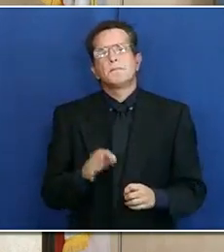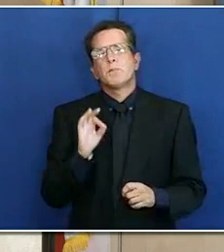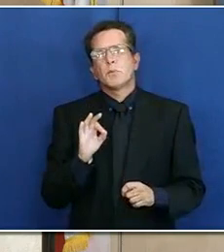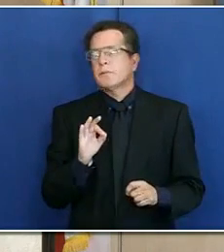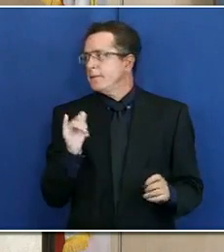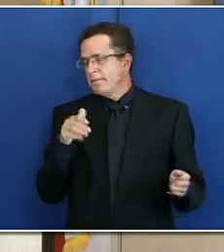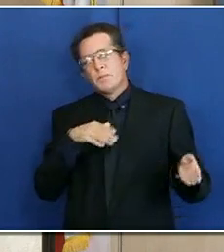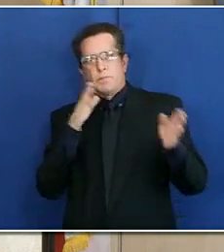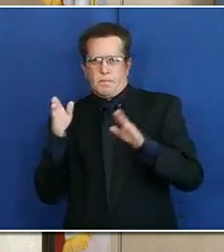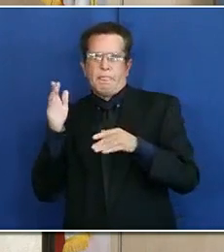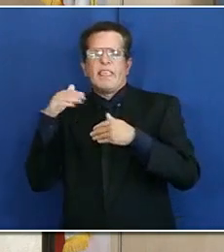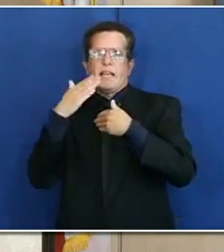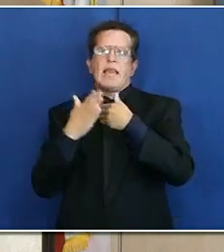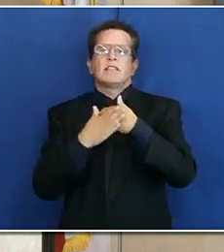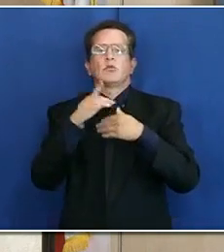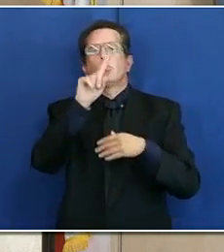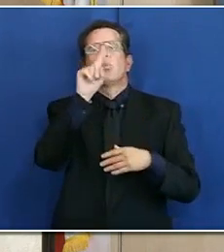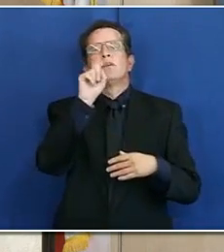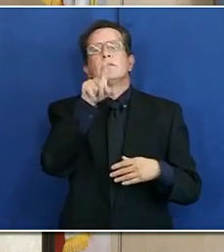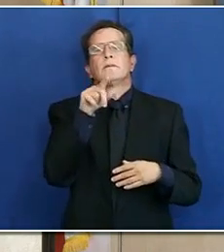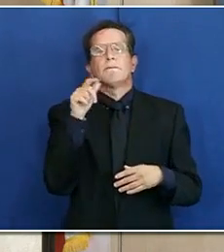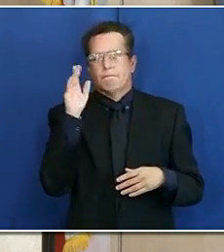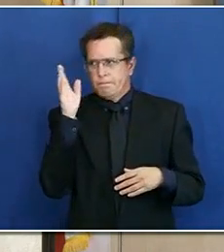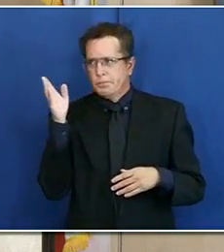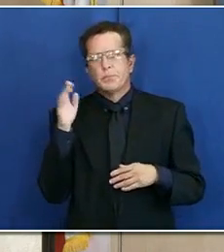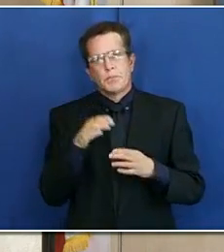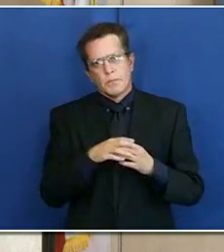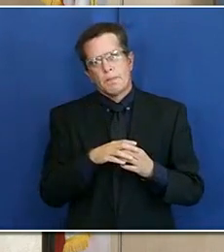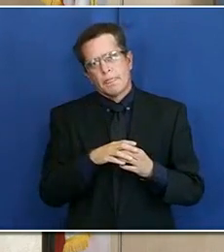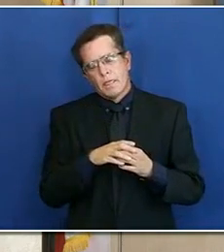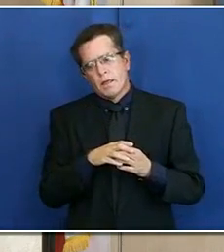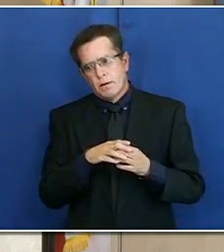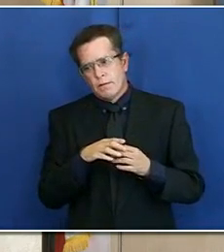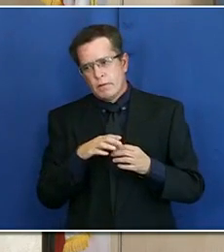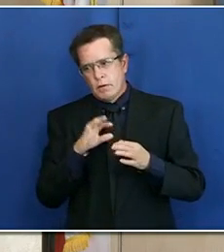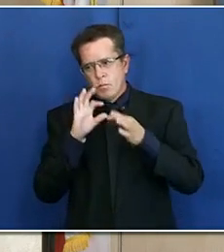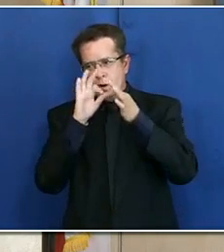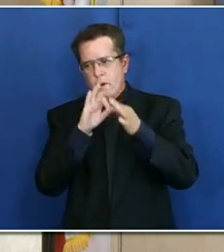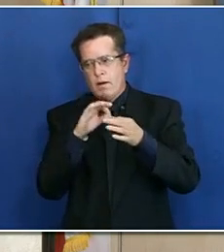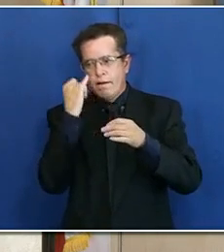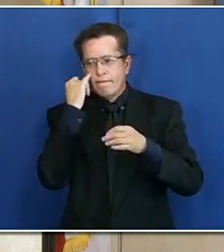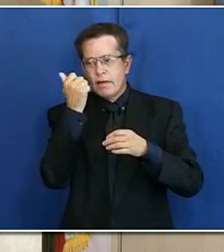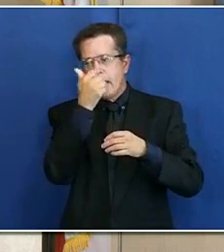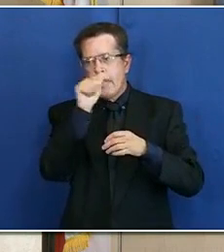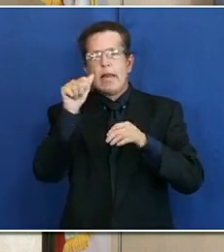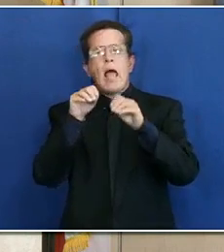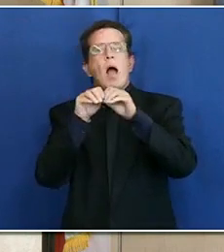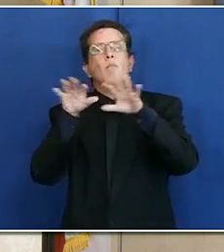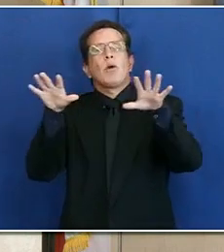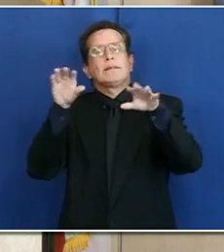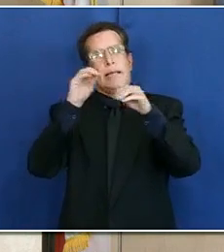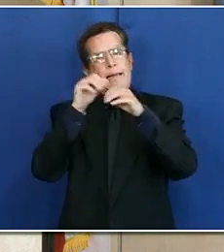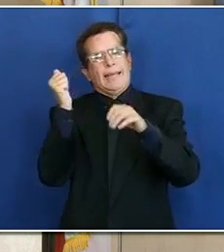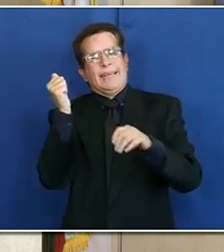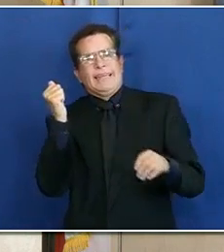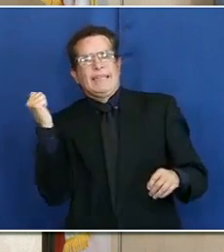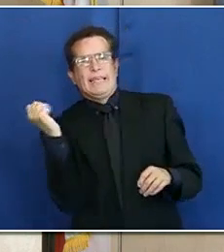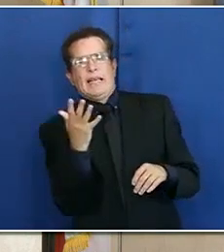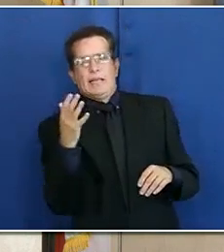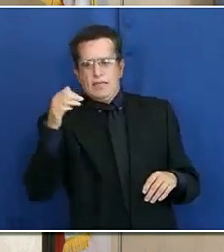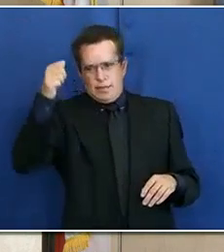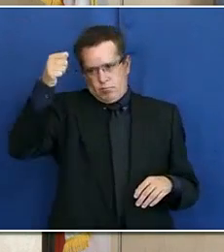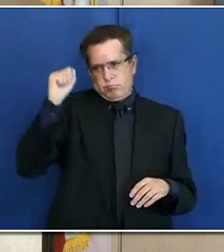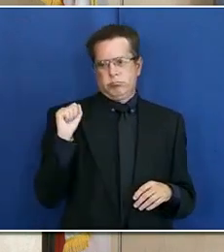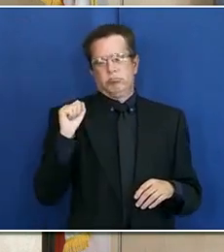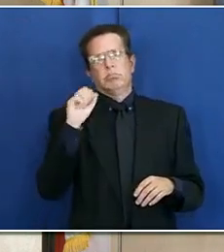This next question deals with a question in regards to whether there's been outbreaks at any of the casinos, and Dr. Wooten will respond.